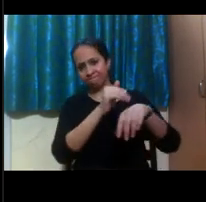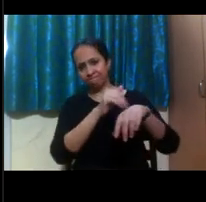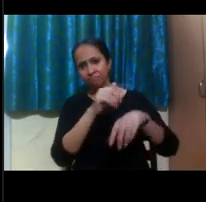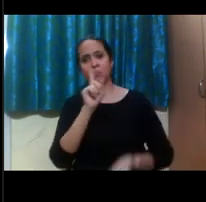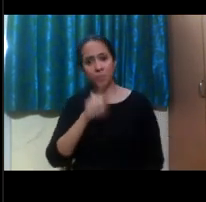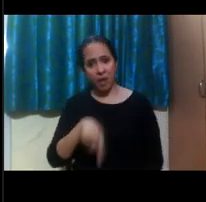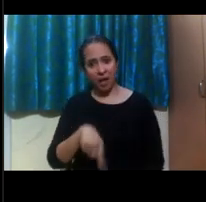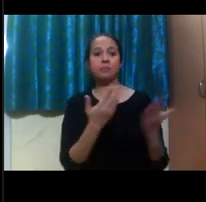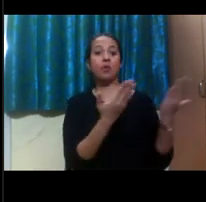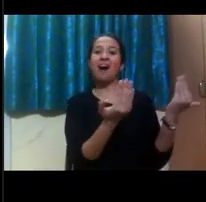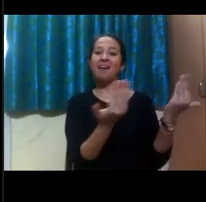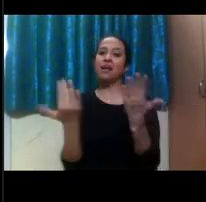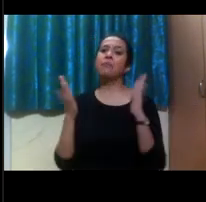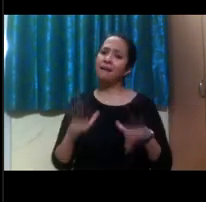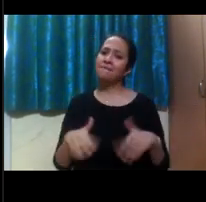time.